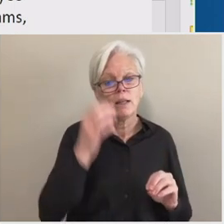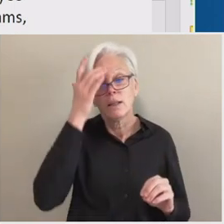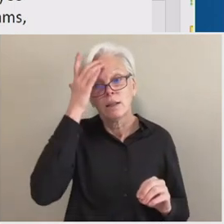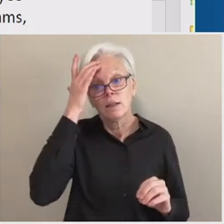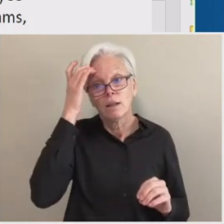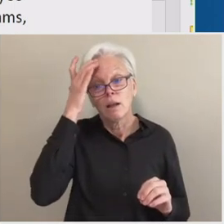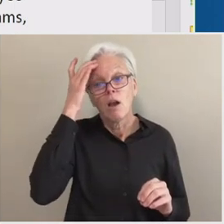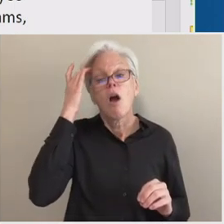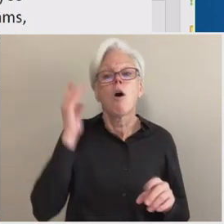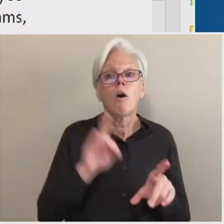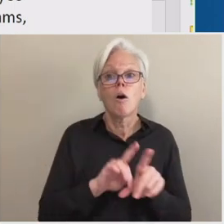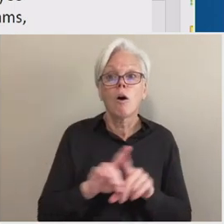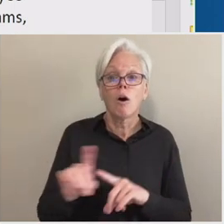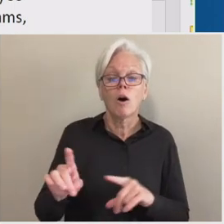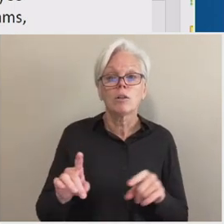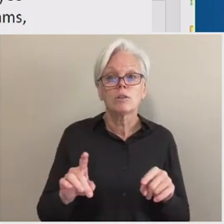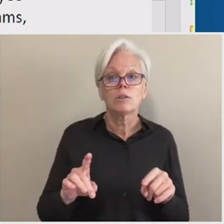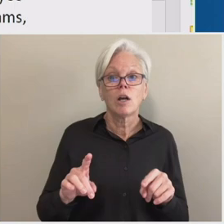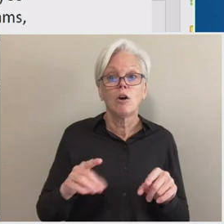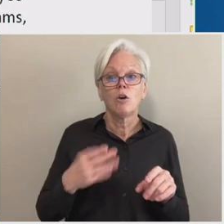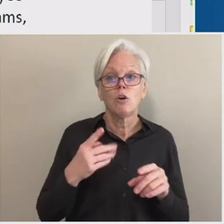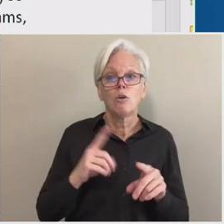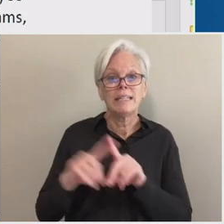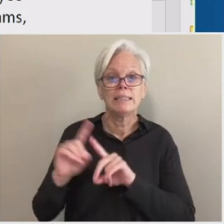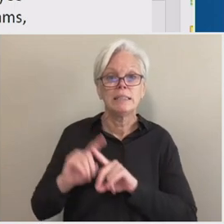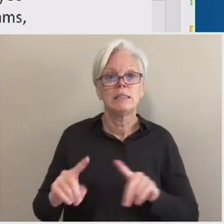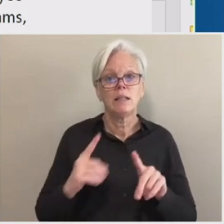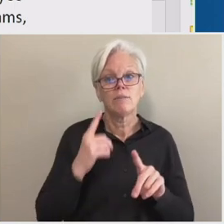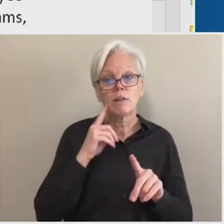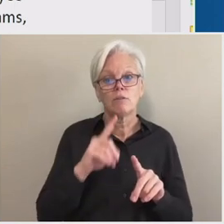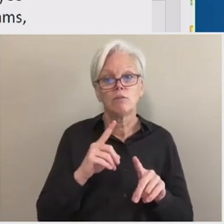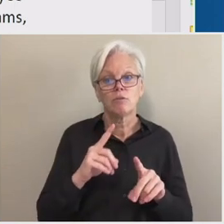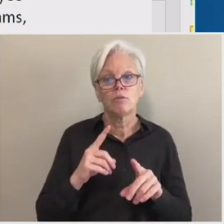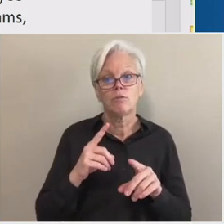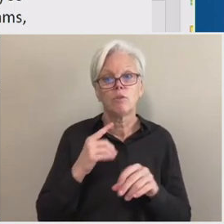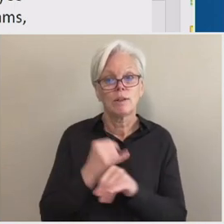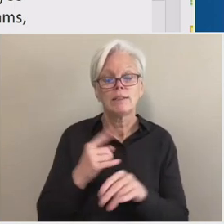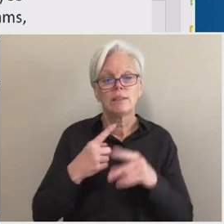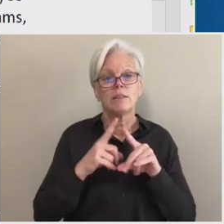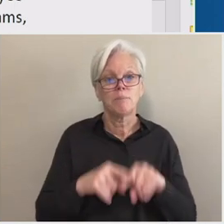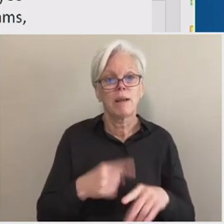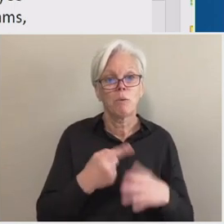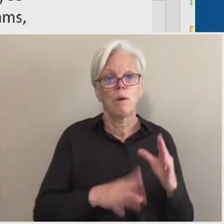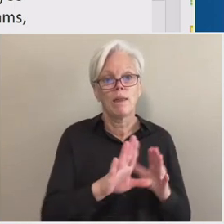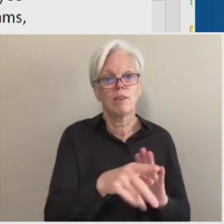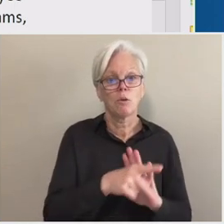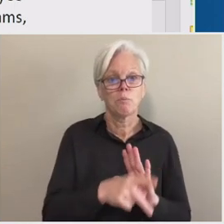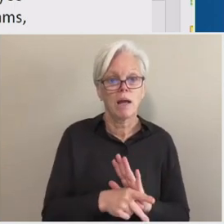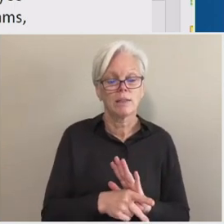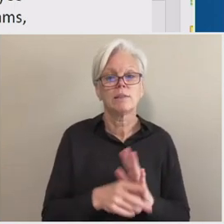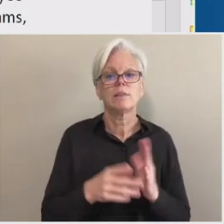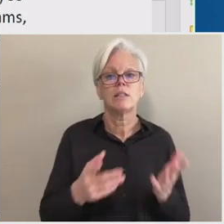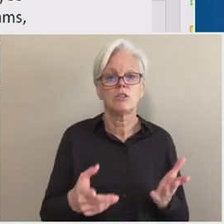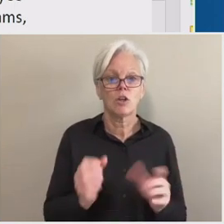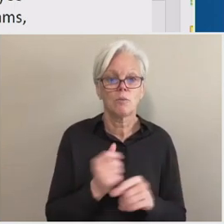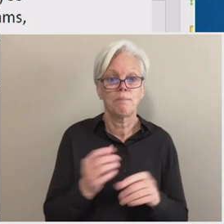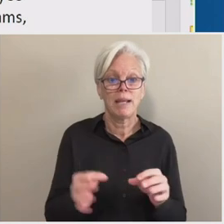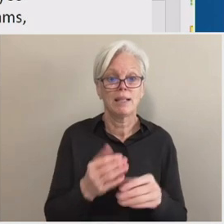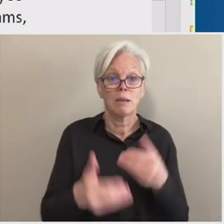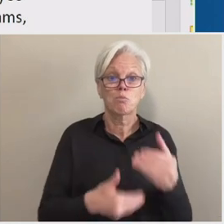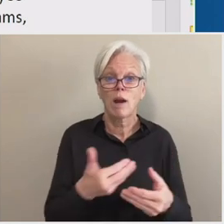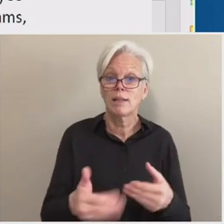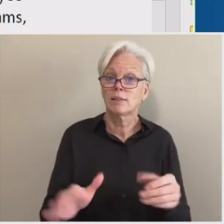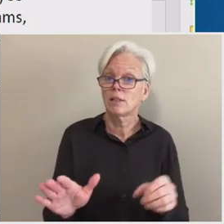is different. It differs for a lot of different institutions depending on what their policy is. So to simplify the whole process,